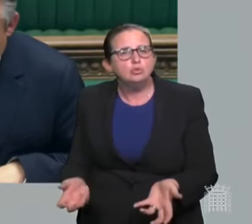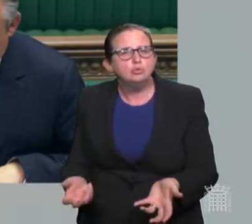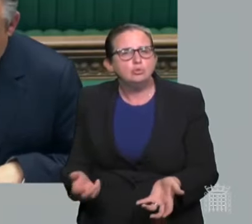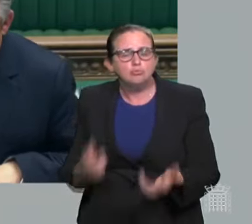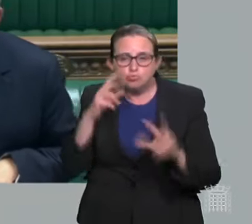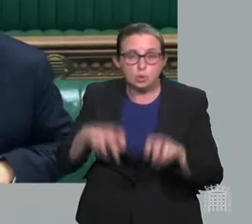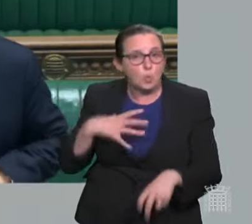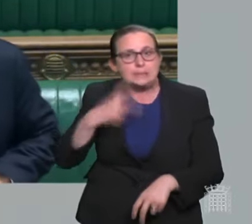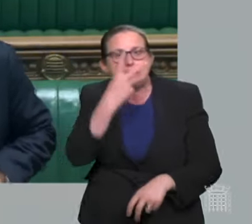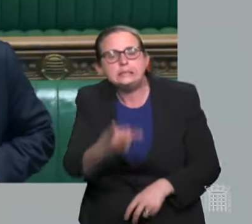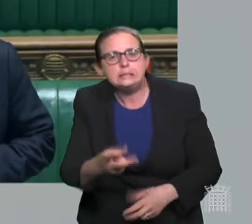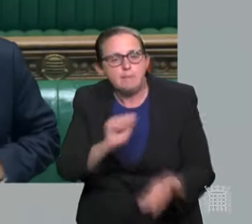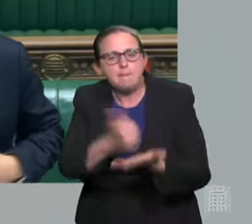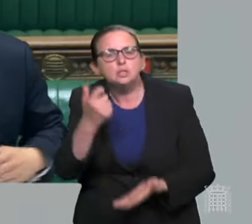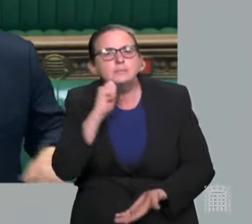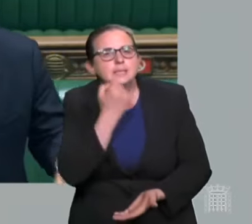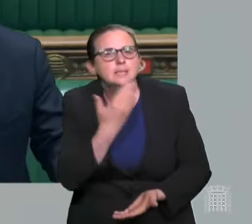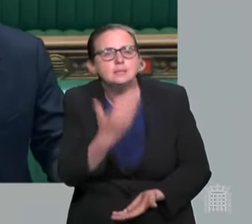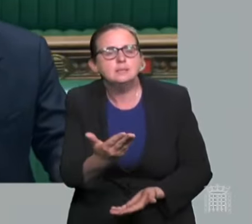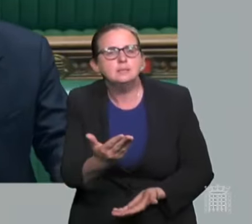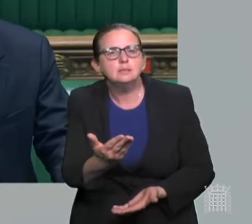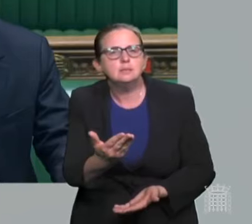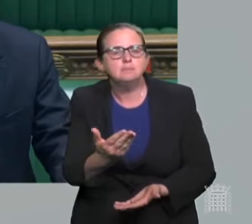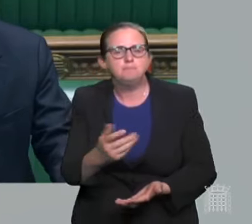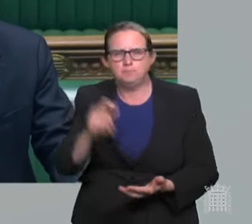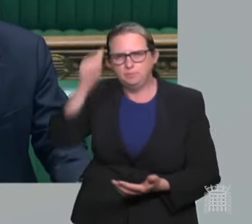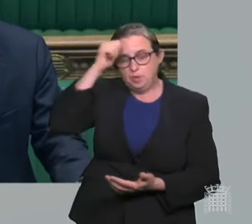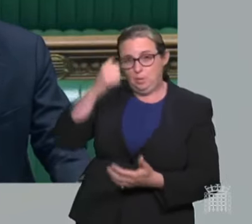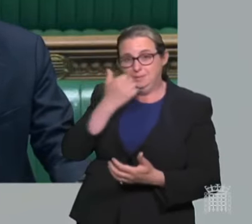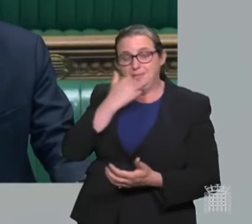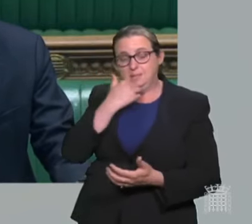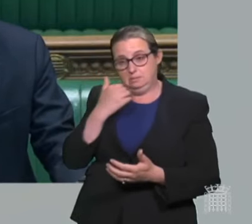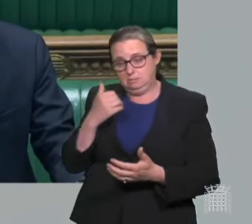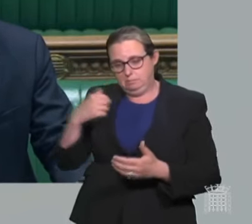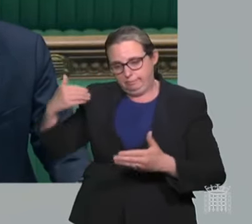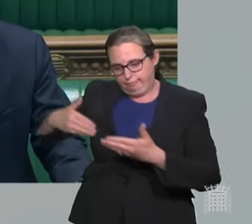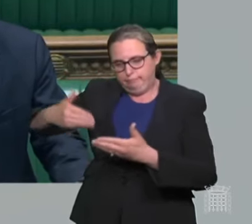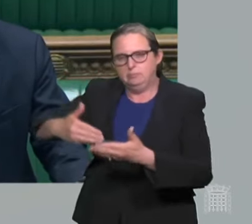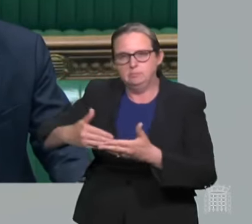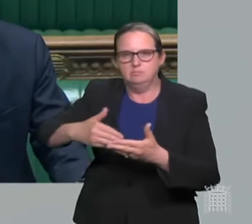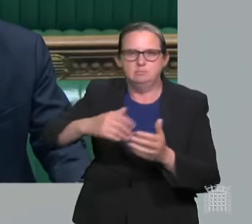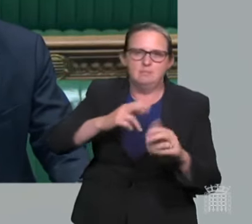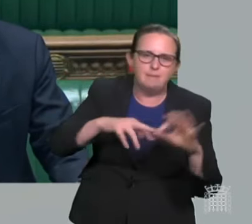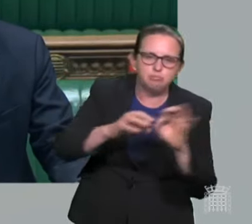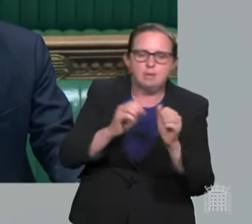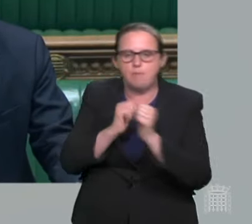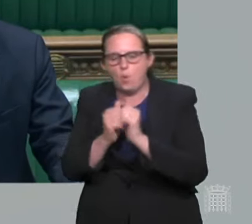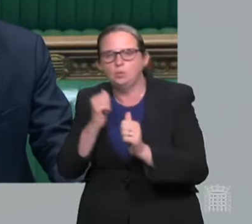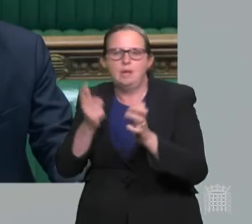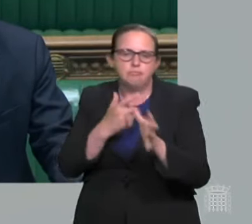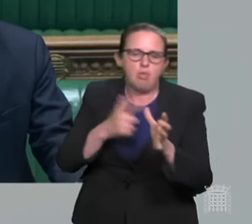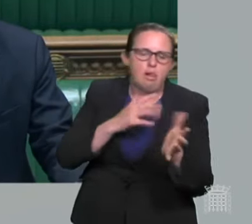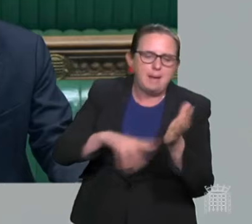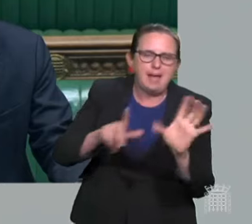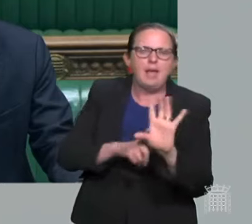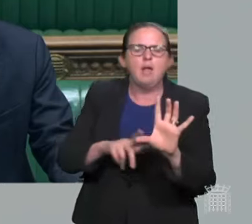says that every date for unlocking carries risk, and that's why we need to learn to live with COVID. But we shouldn't have to take a high